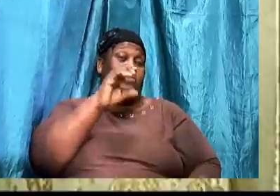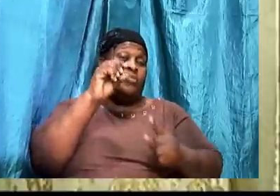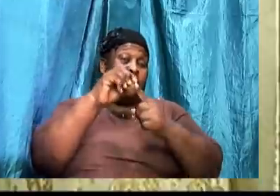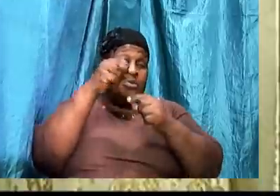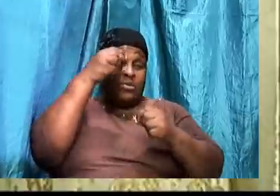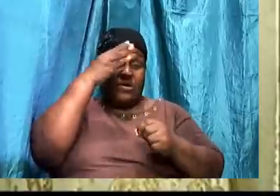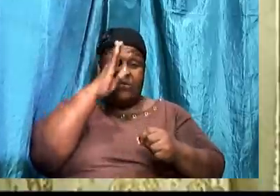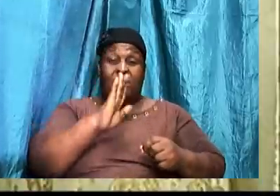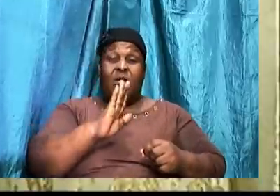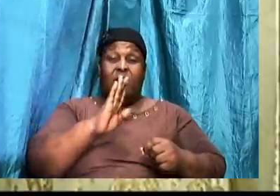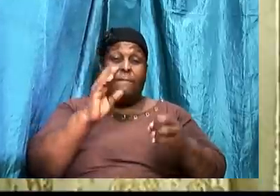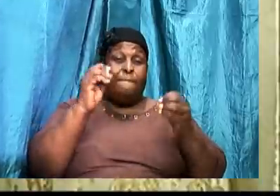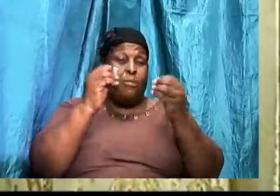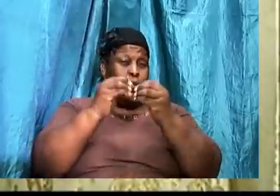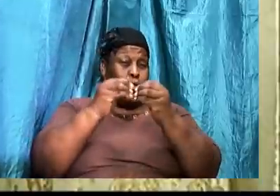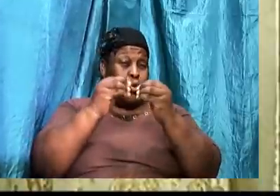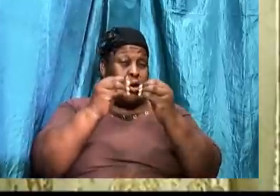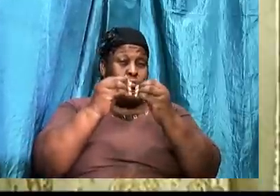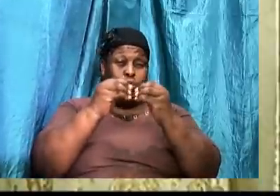I remember.